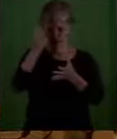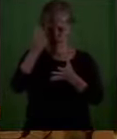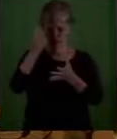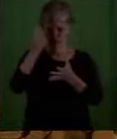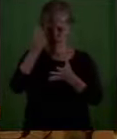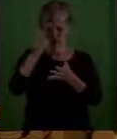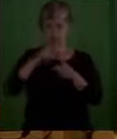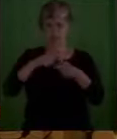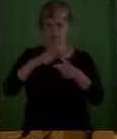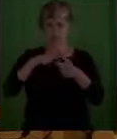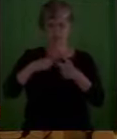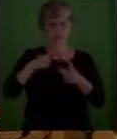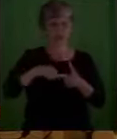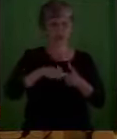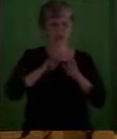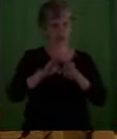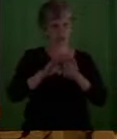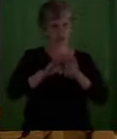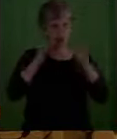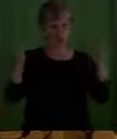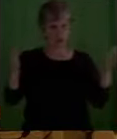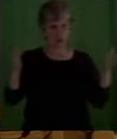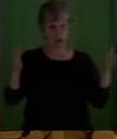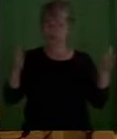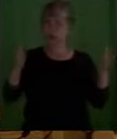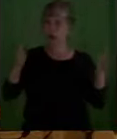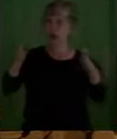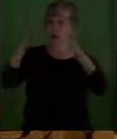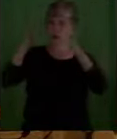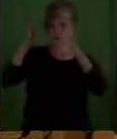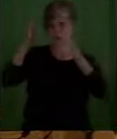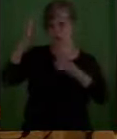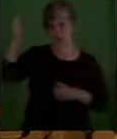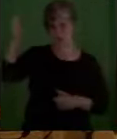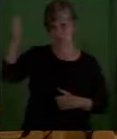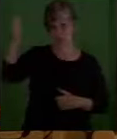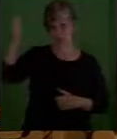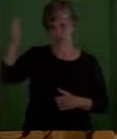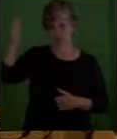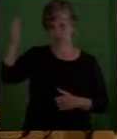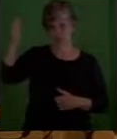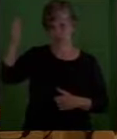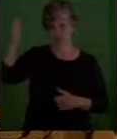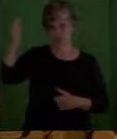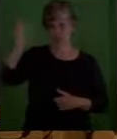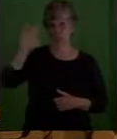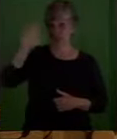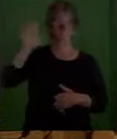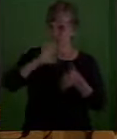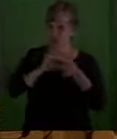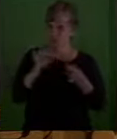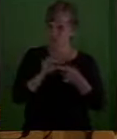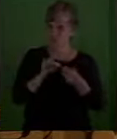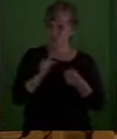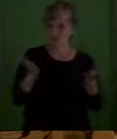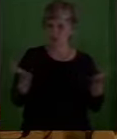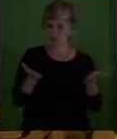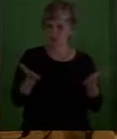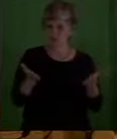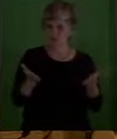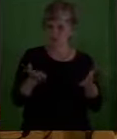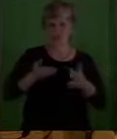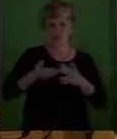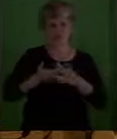Which is that through the suffering salvation occurs.